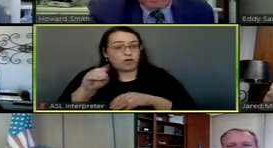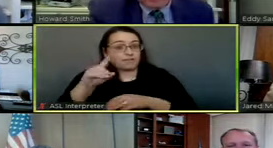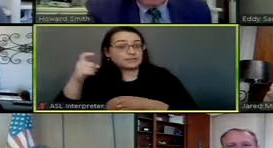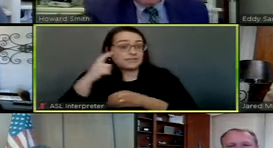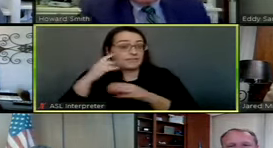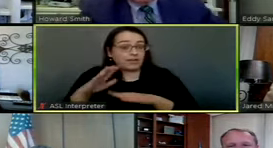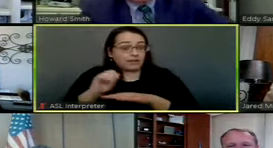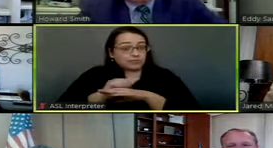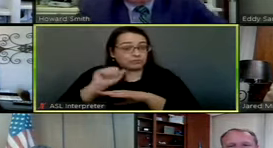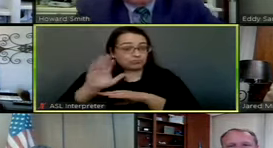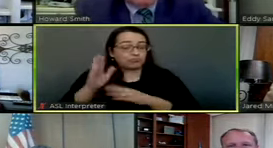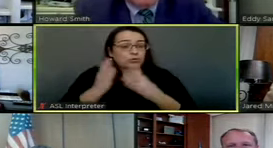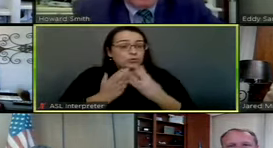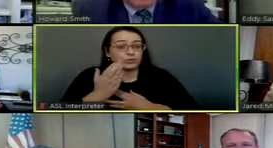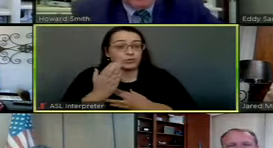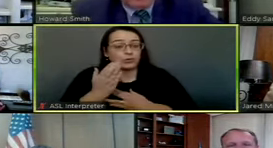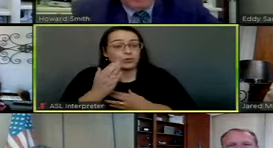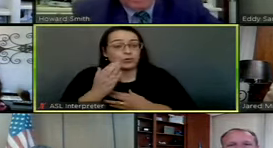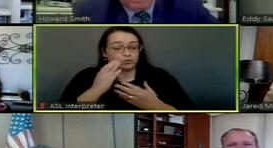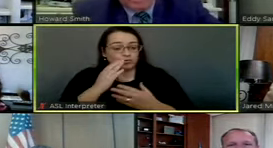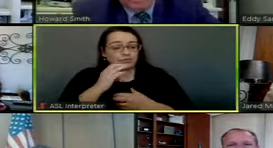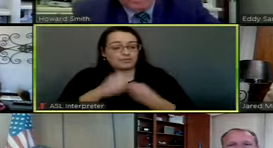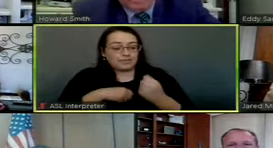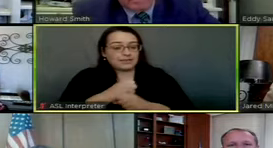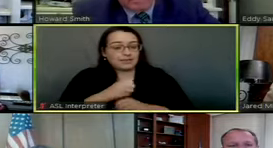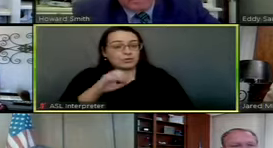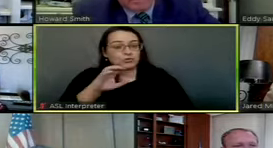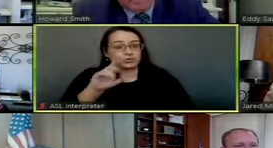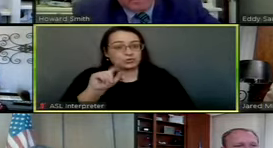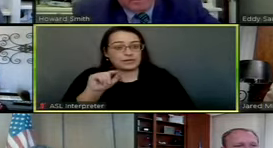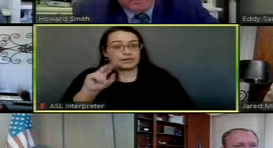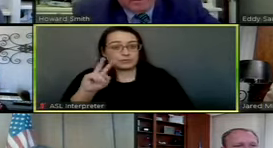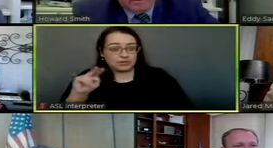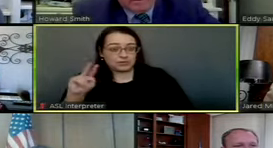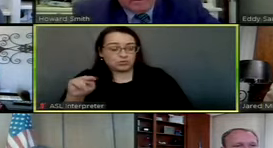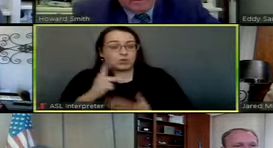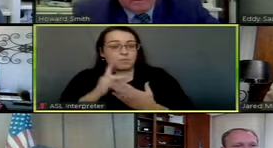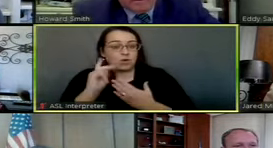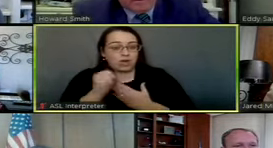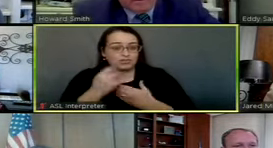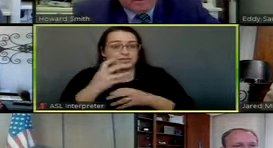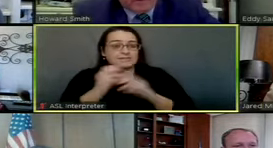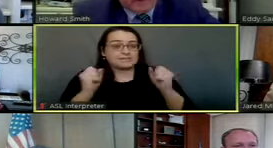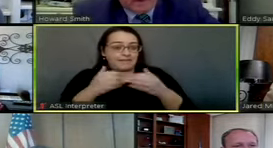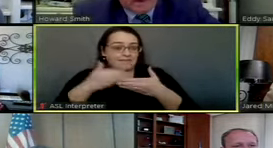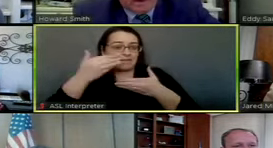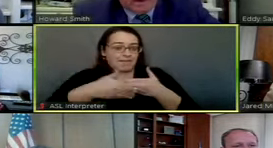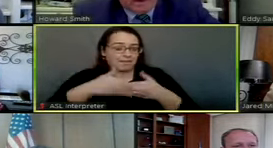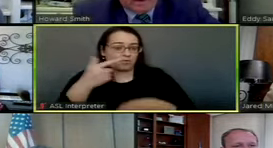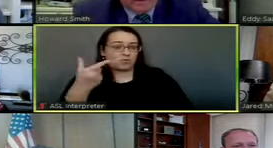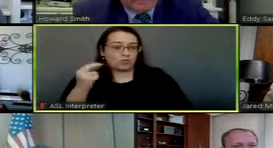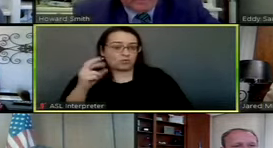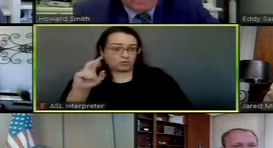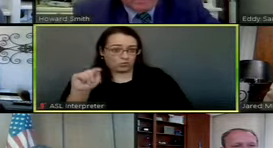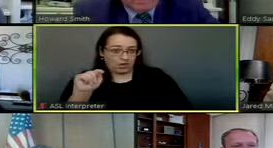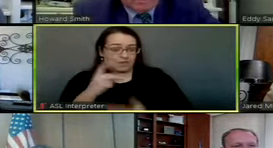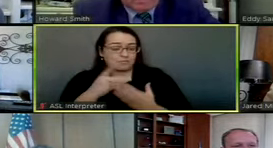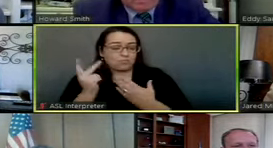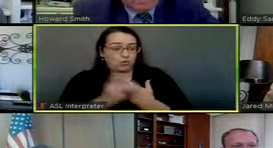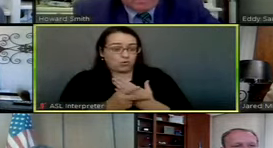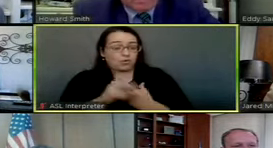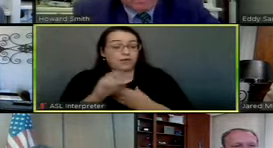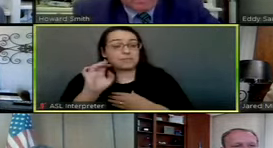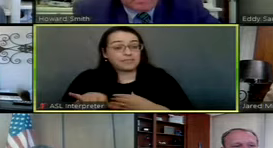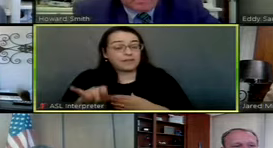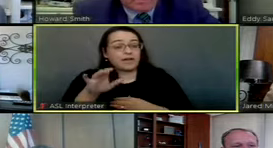through the physical year 2022 project safe neighborhood grant program. And